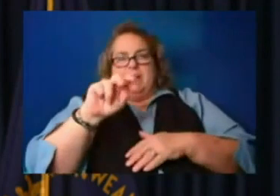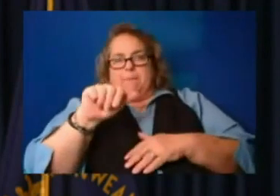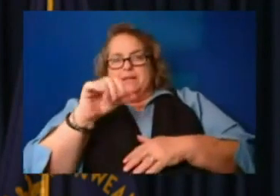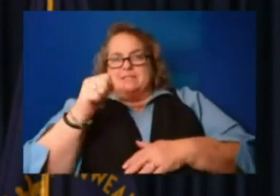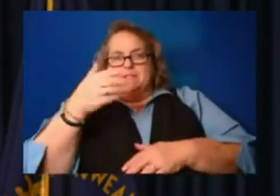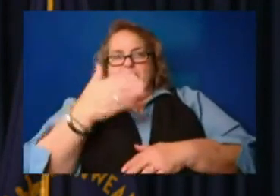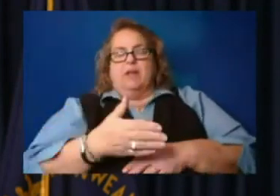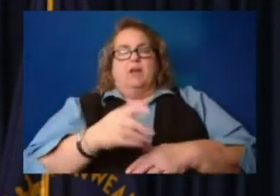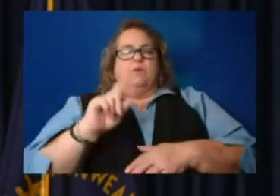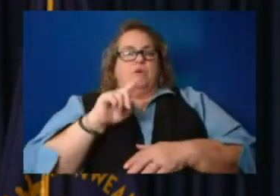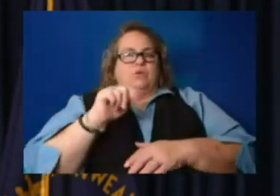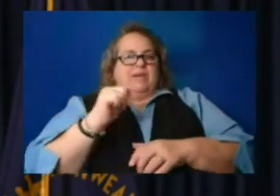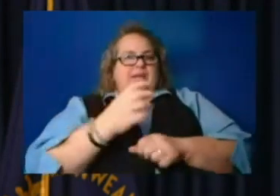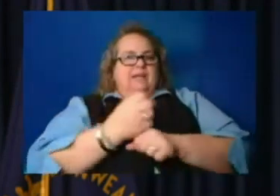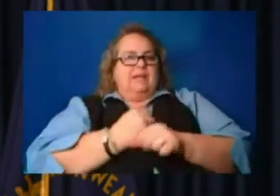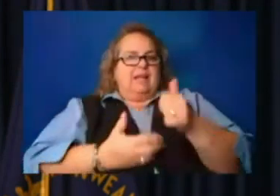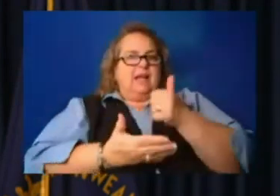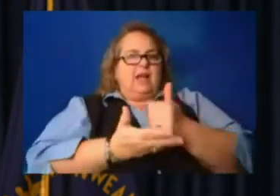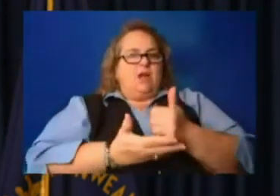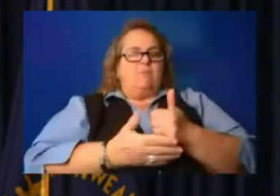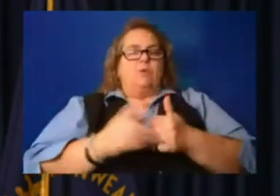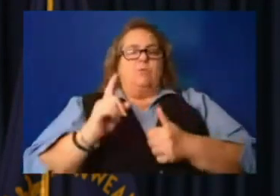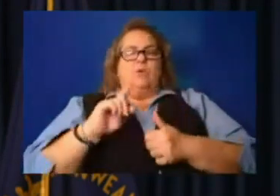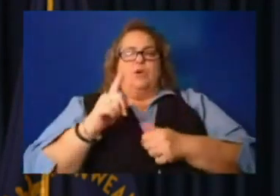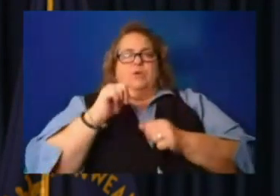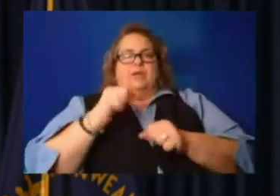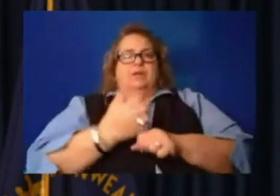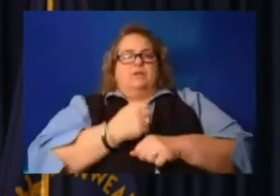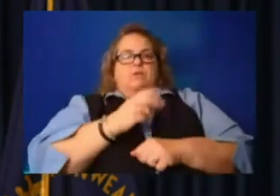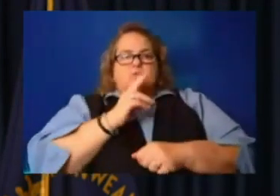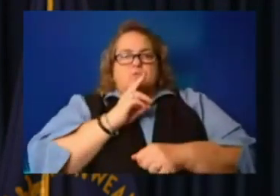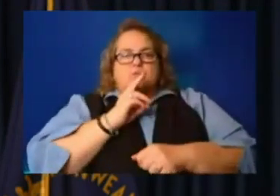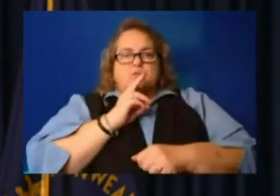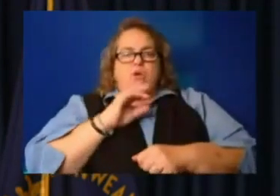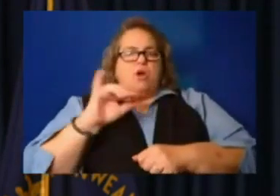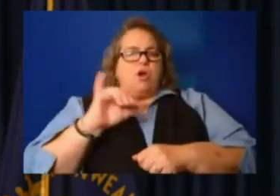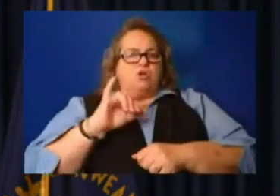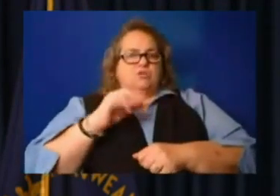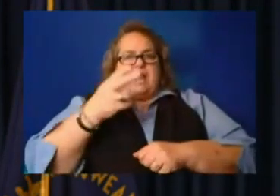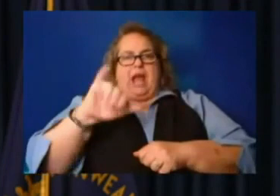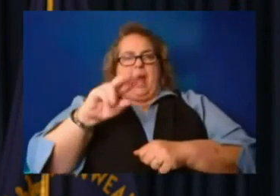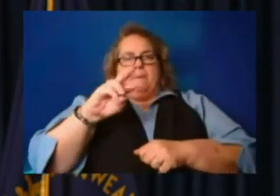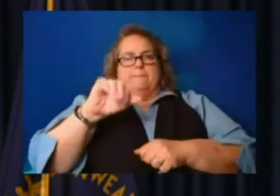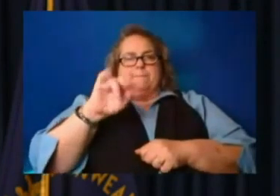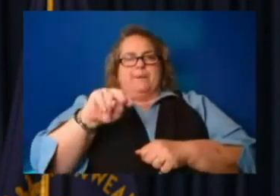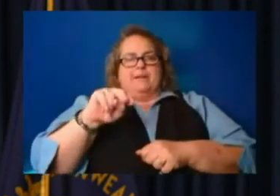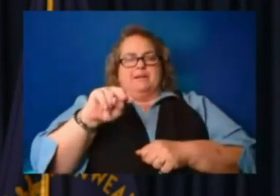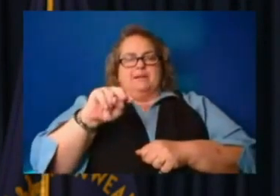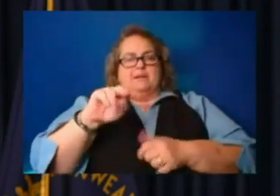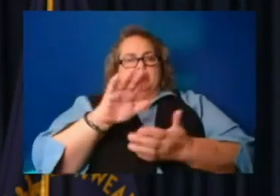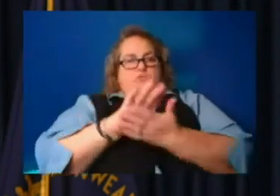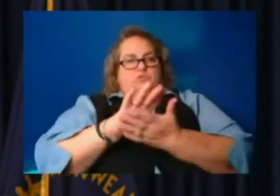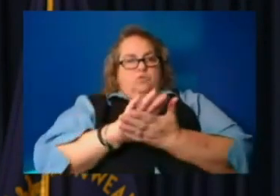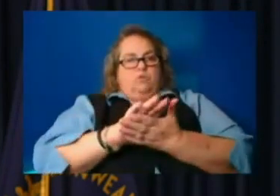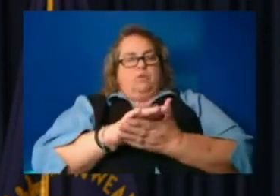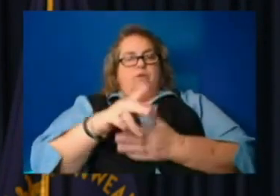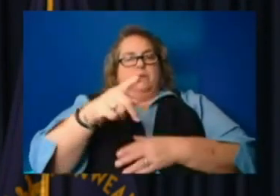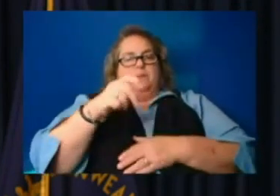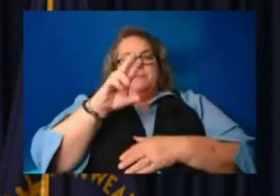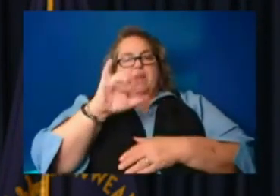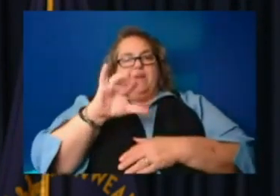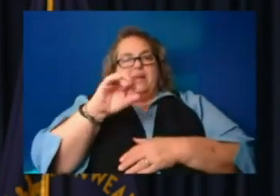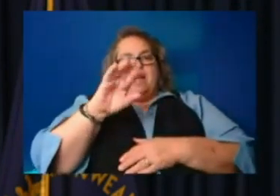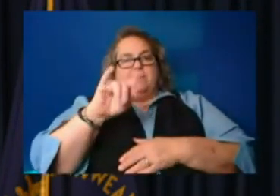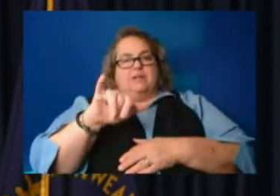get help. That's where they can get water. They're also at the hindman settlement school. Um, Perry County shelters, Jenny Wiley